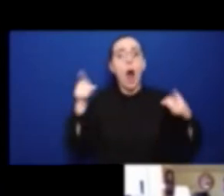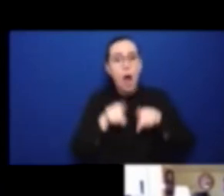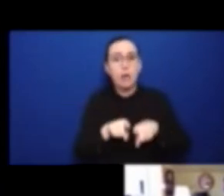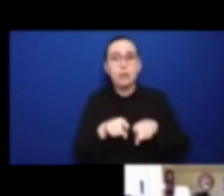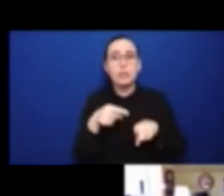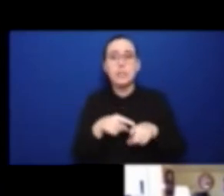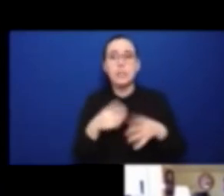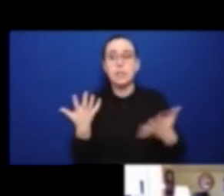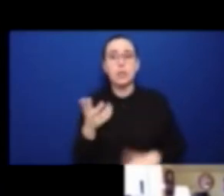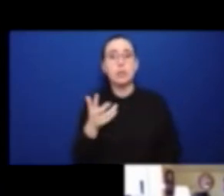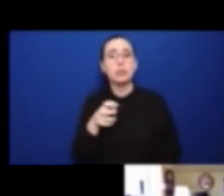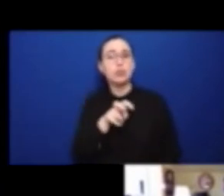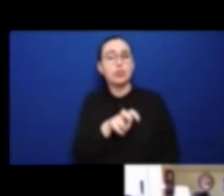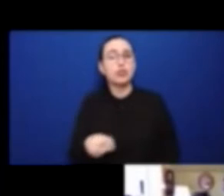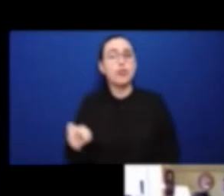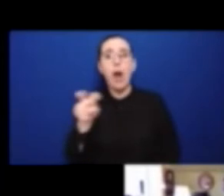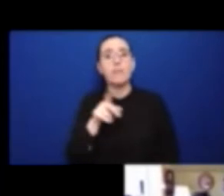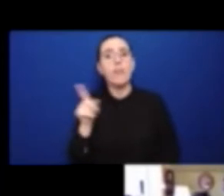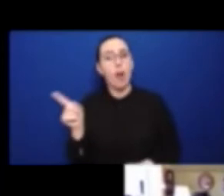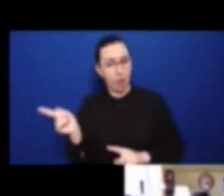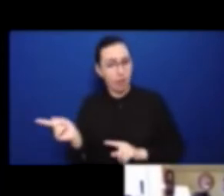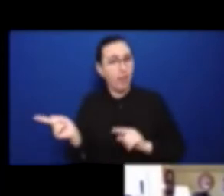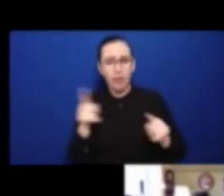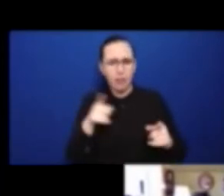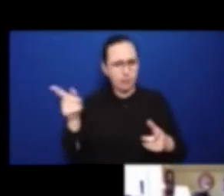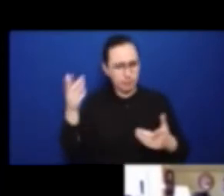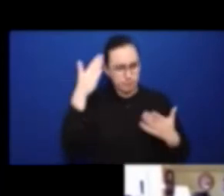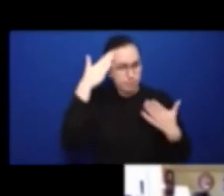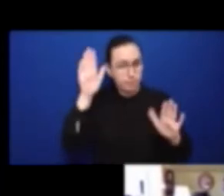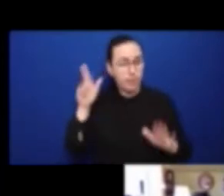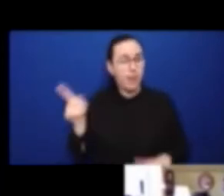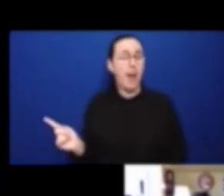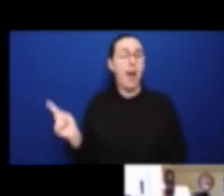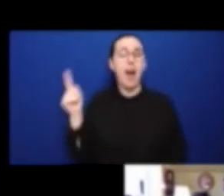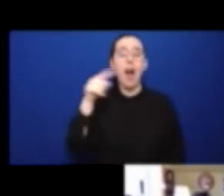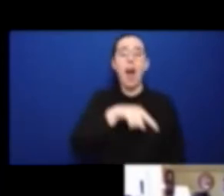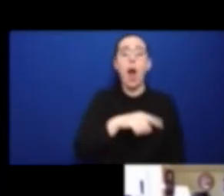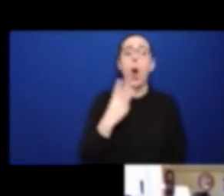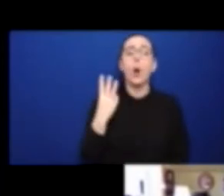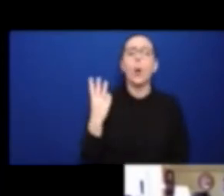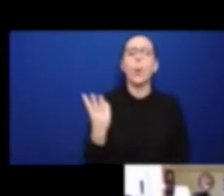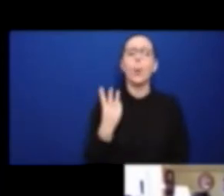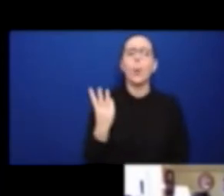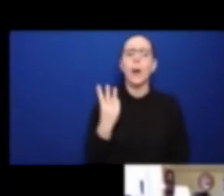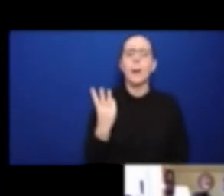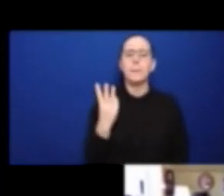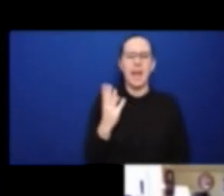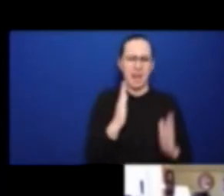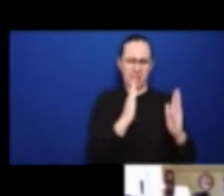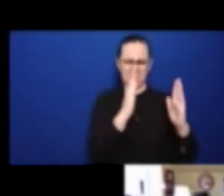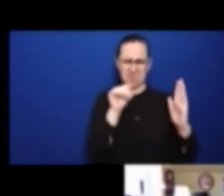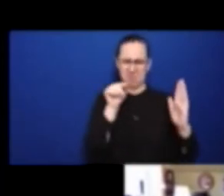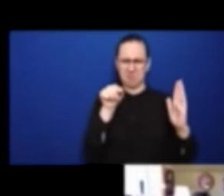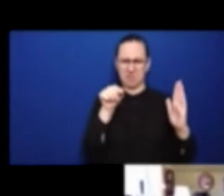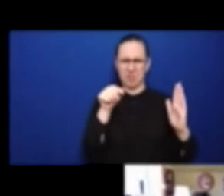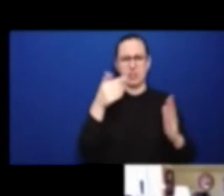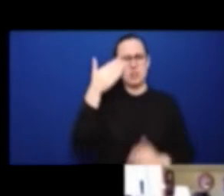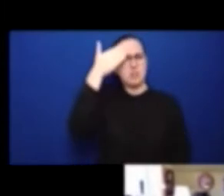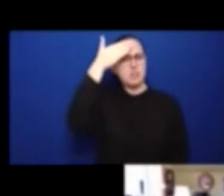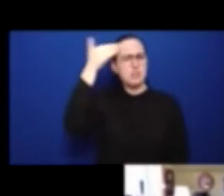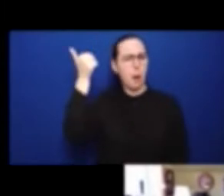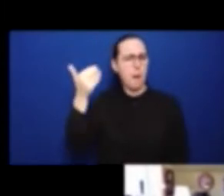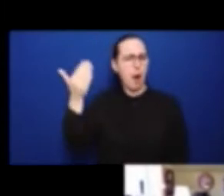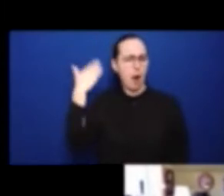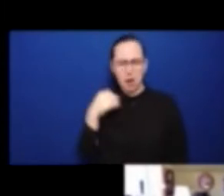Winnipeg in the summer of 2005 or 2006. He prepared to brave